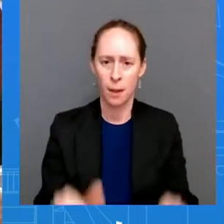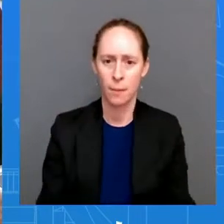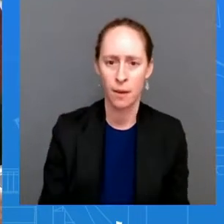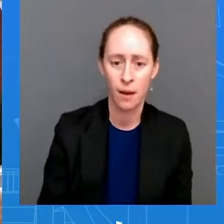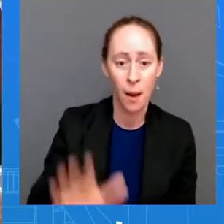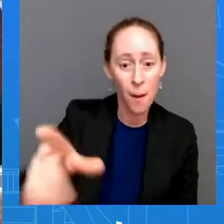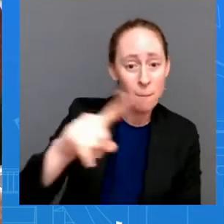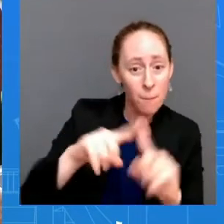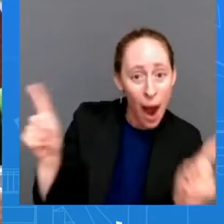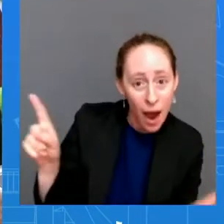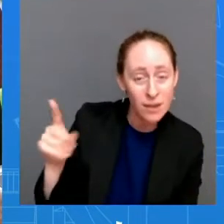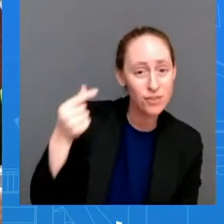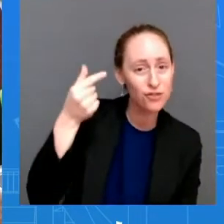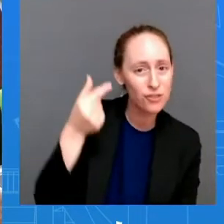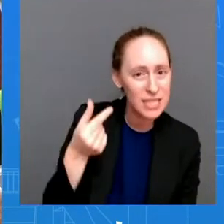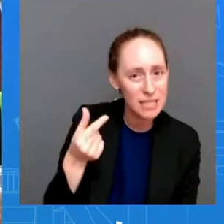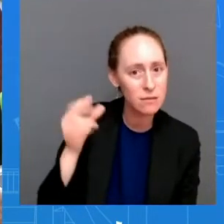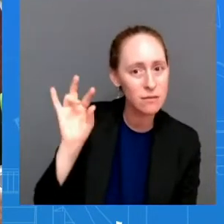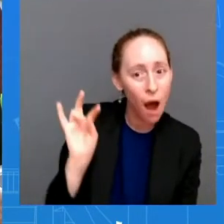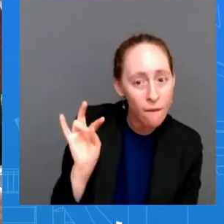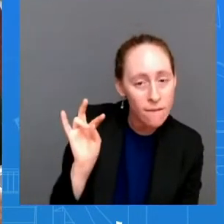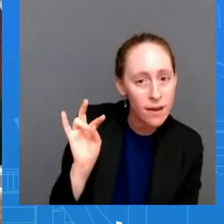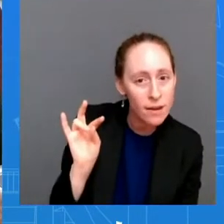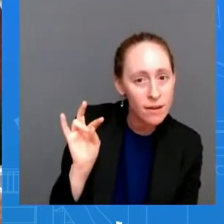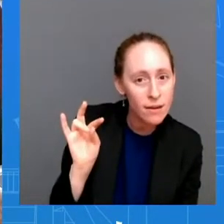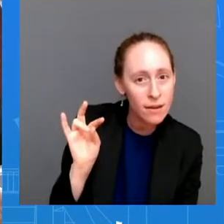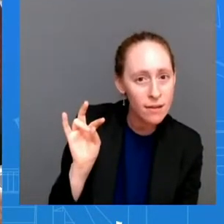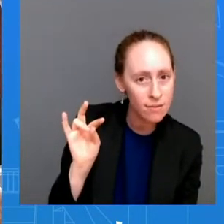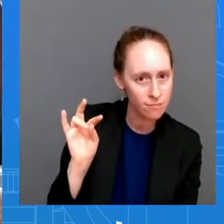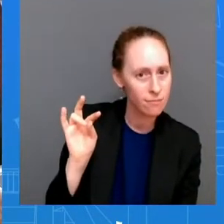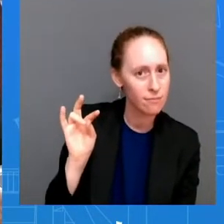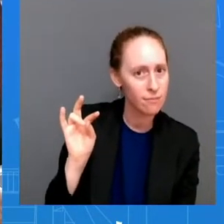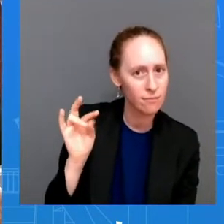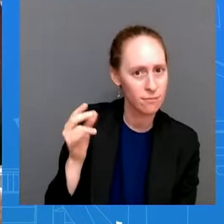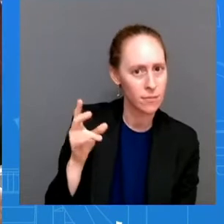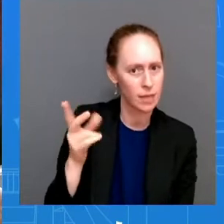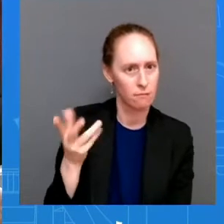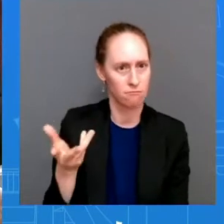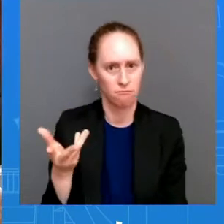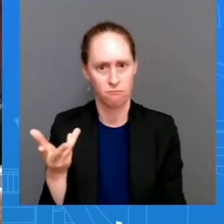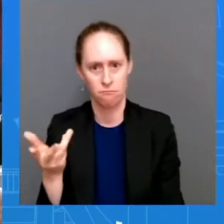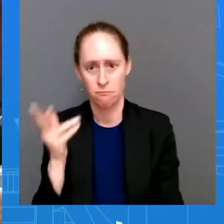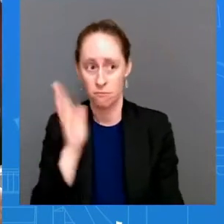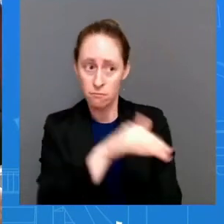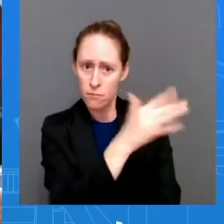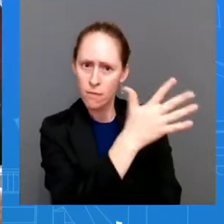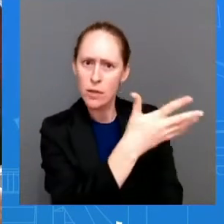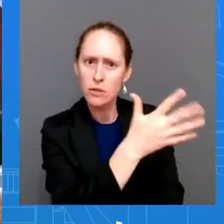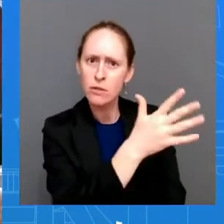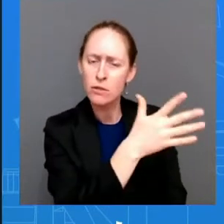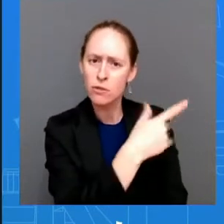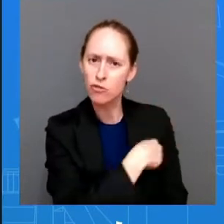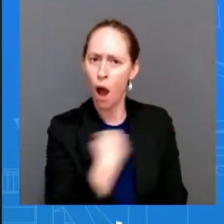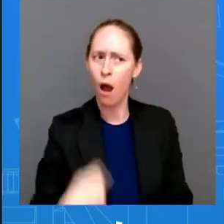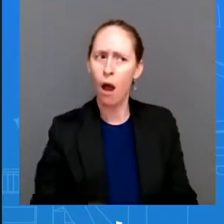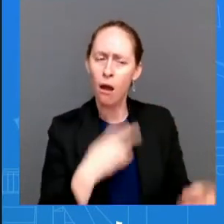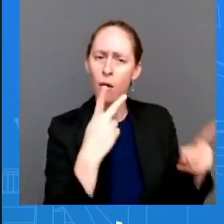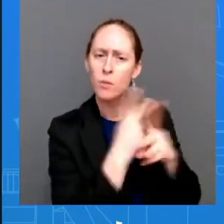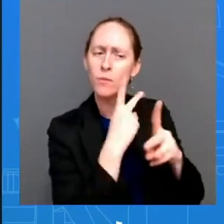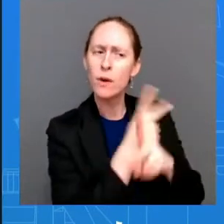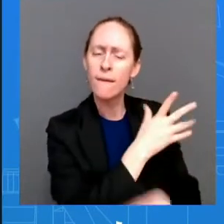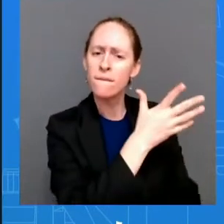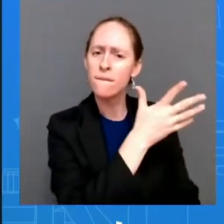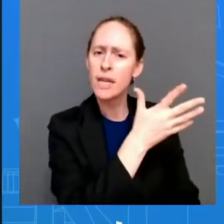not to continue this behavior what is the consequence for china if it does continue this behavior so again we're we said